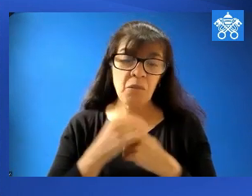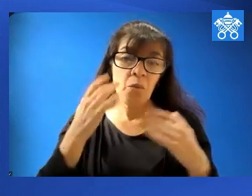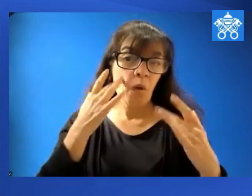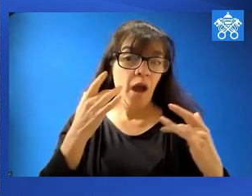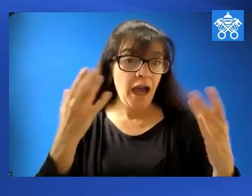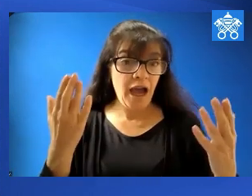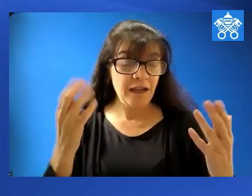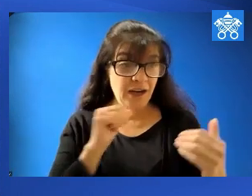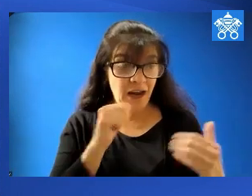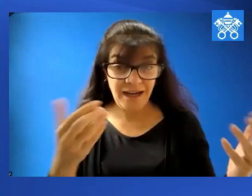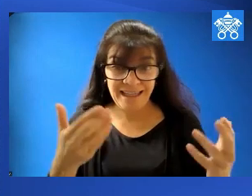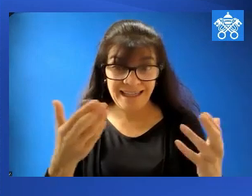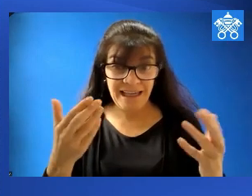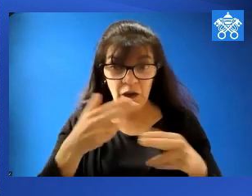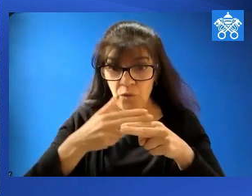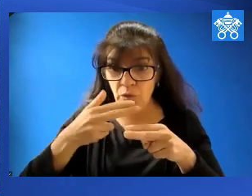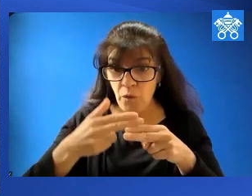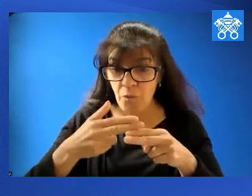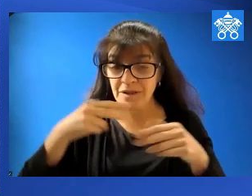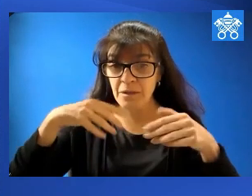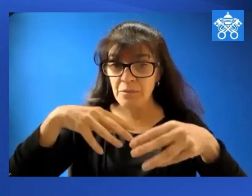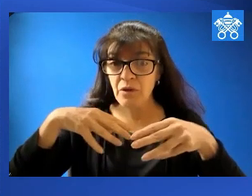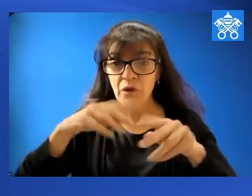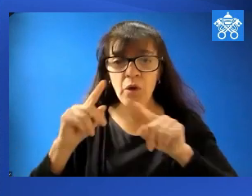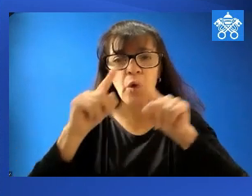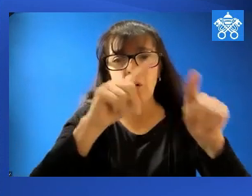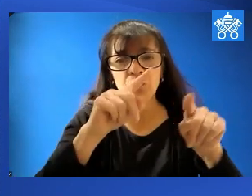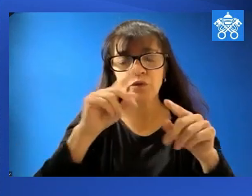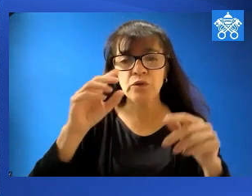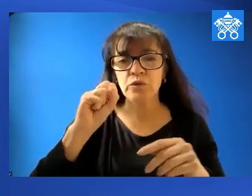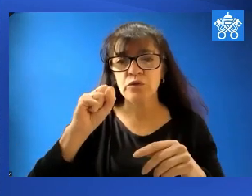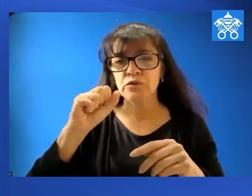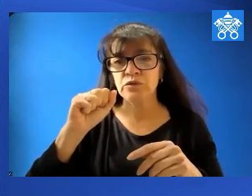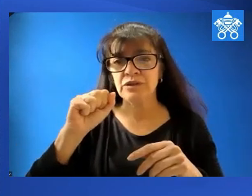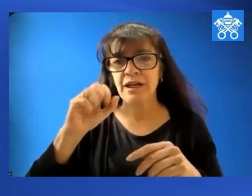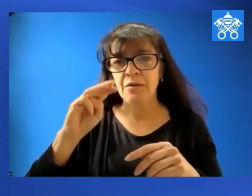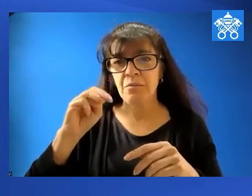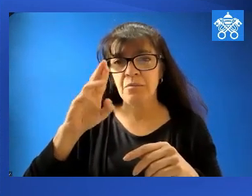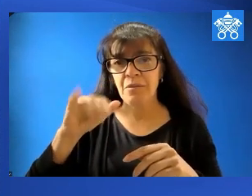And why not for you who are visiting here, Romans and pilgrims, go over to St. Mary Major.